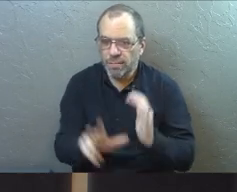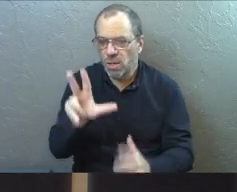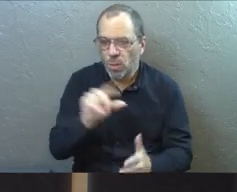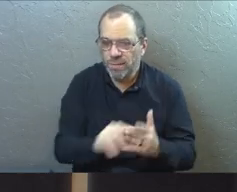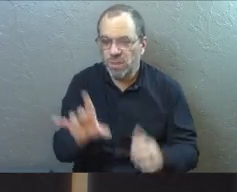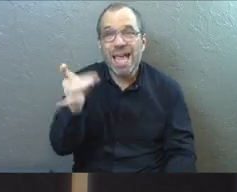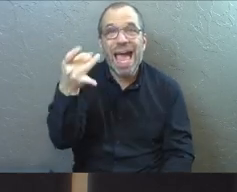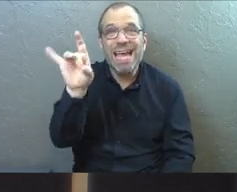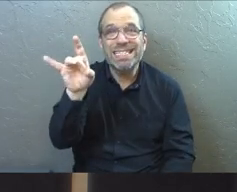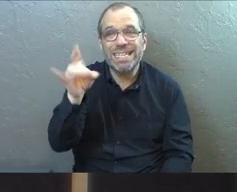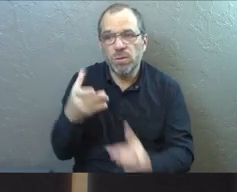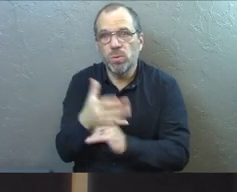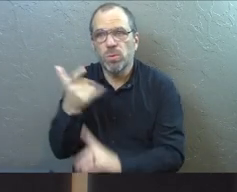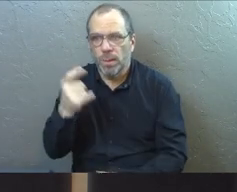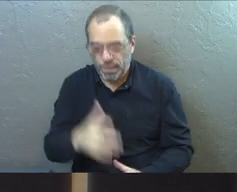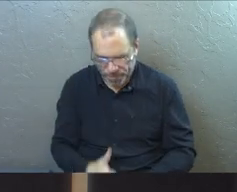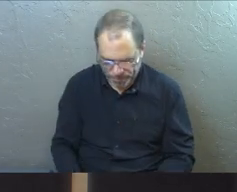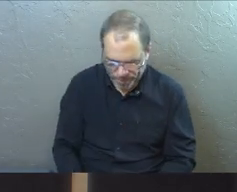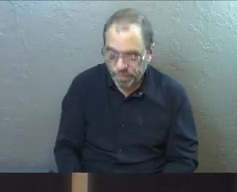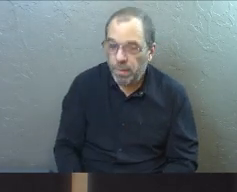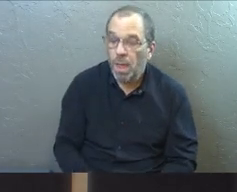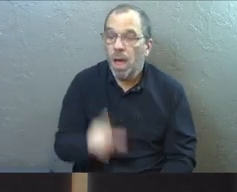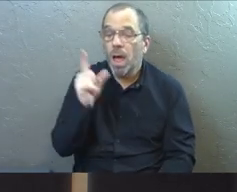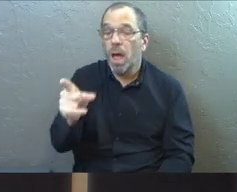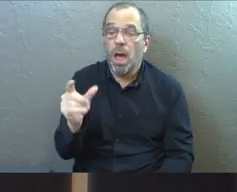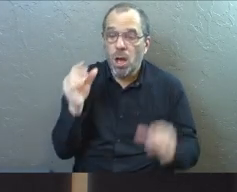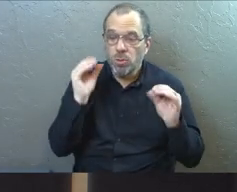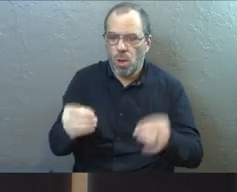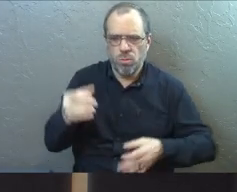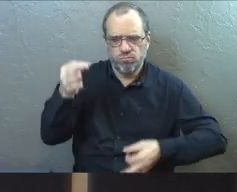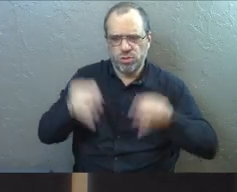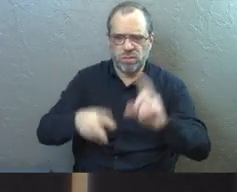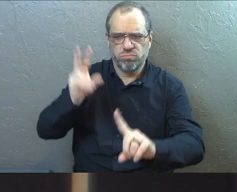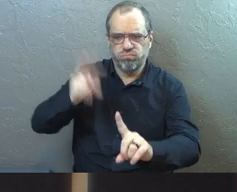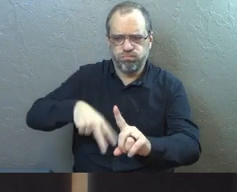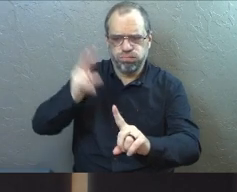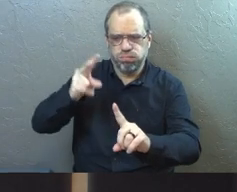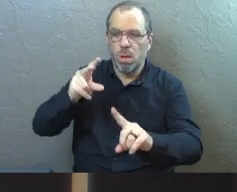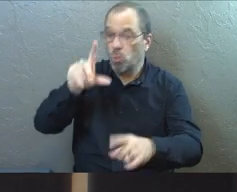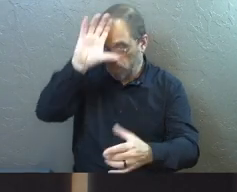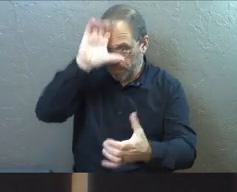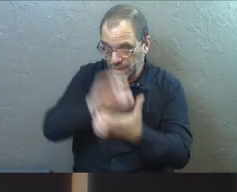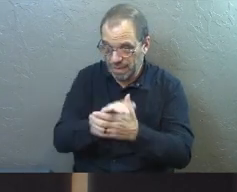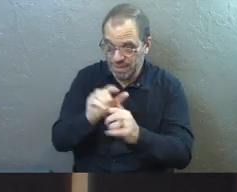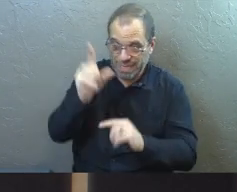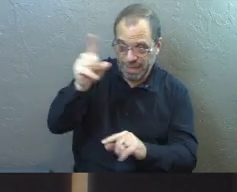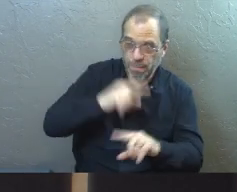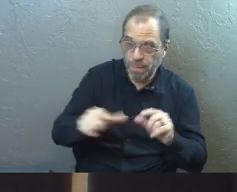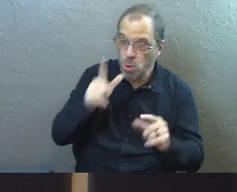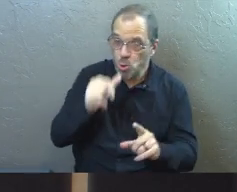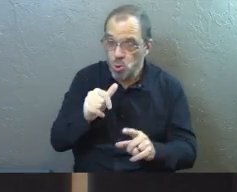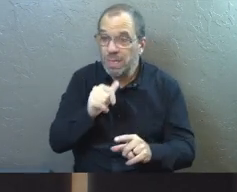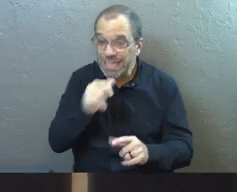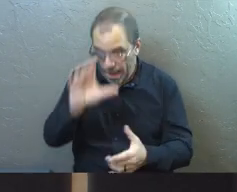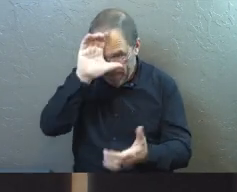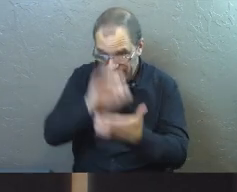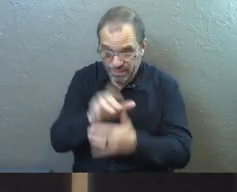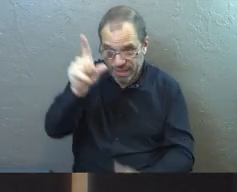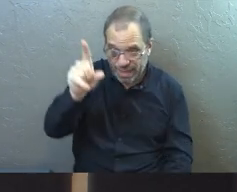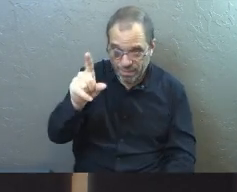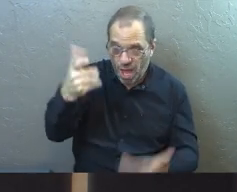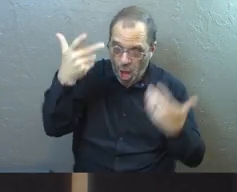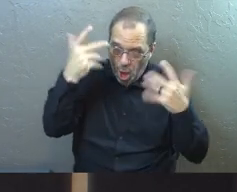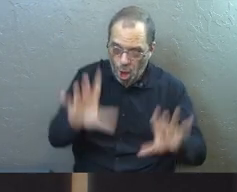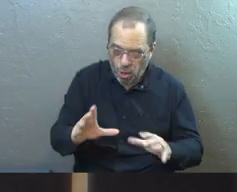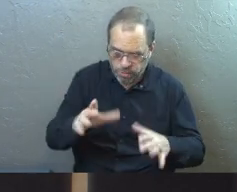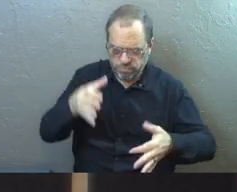3 verse 18 through 21. There is no judgment against anyone who believes in him, but anyone who does not believe in him